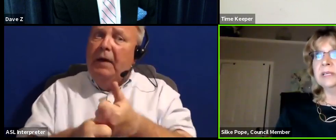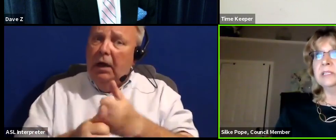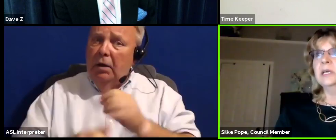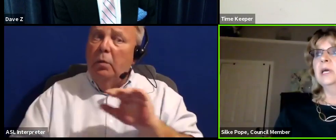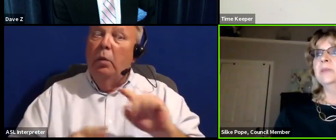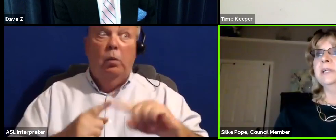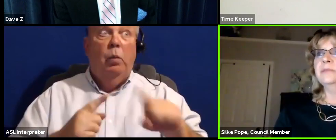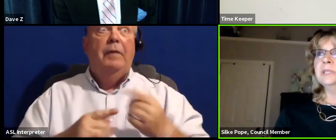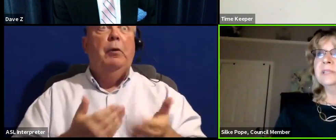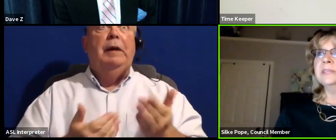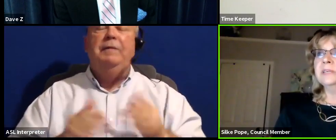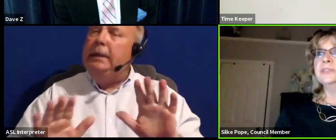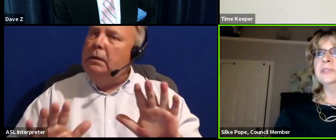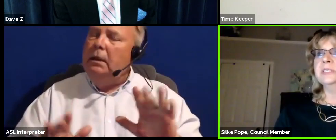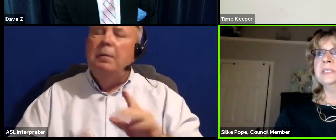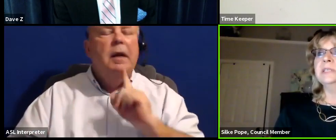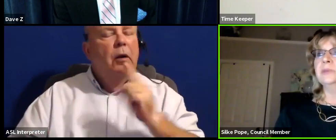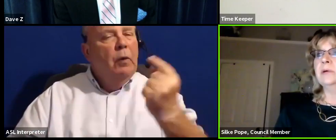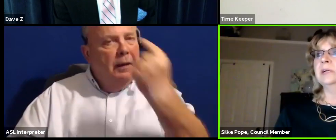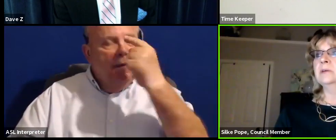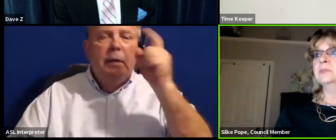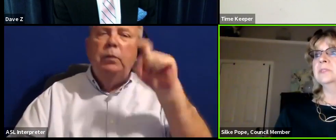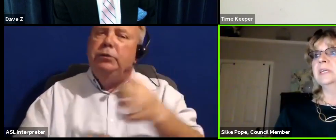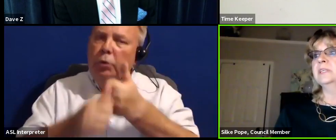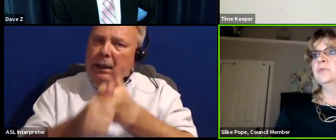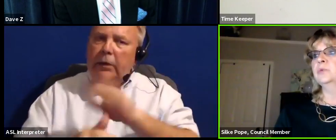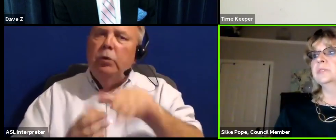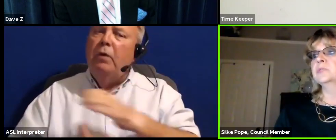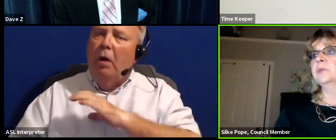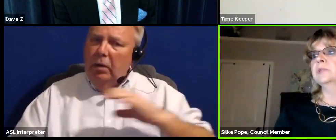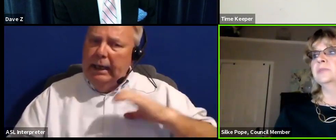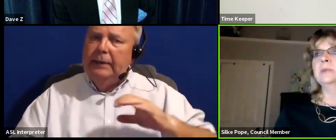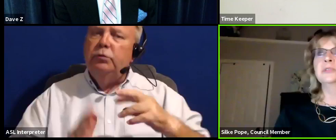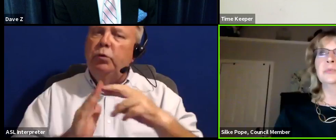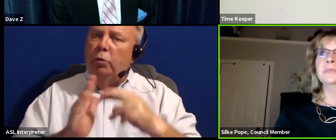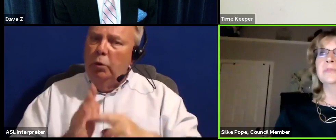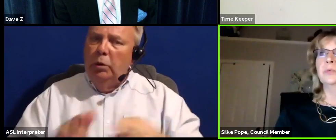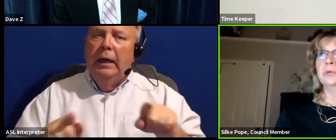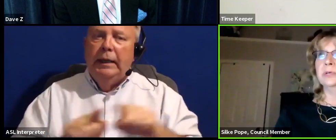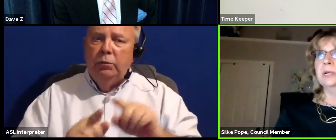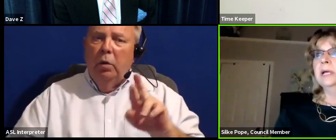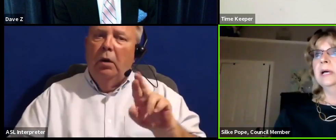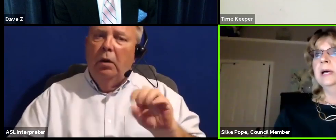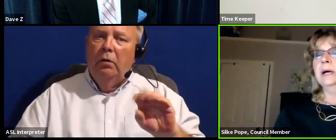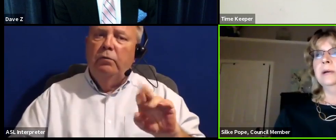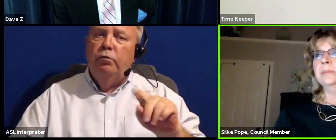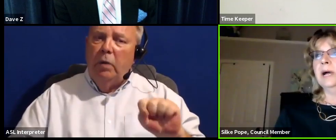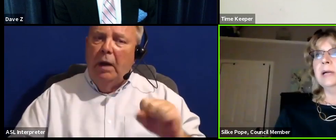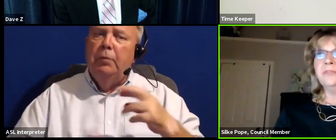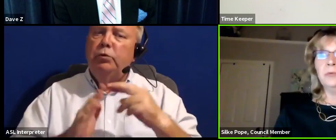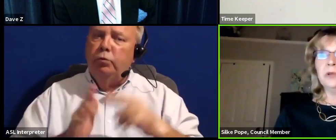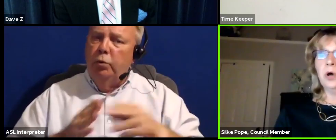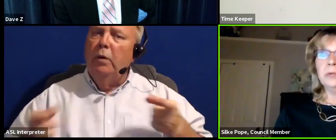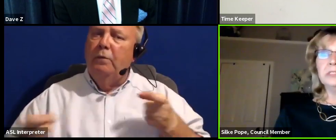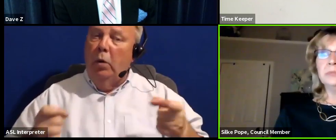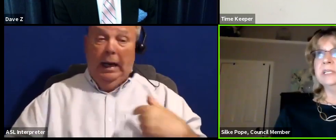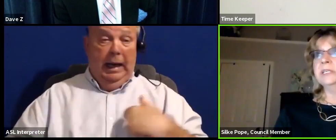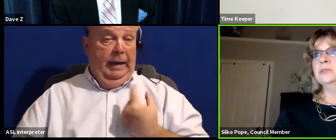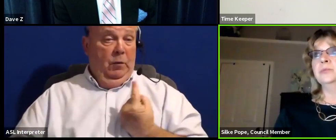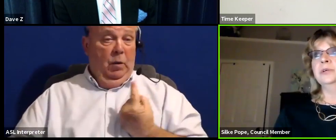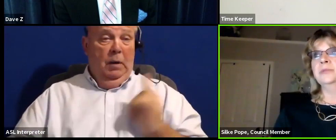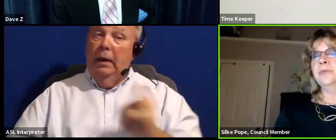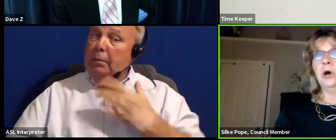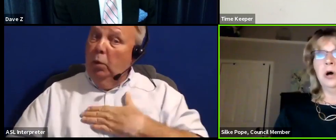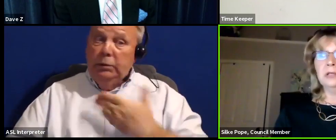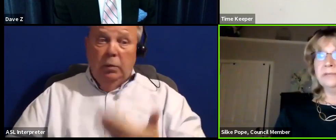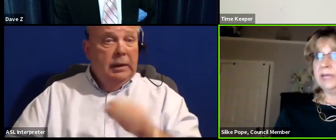convenient. But I really think we should adhere to our council's standing rules as well as Robert's rule of order. I'm, for one, always willing